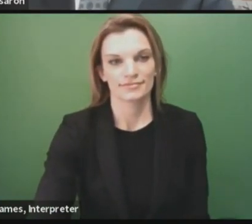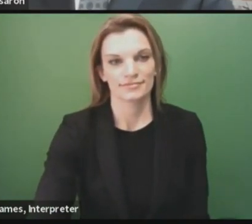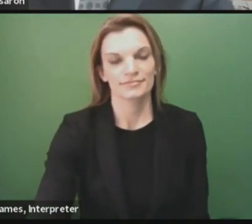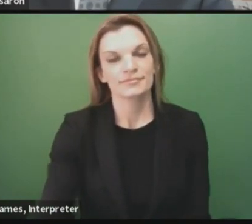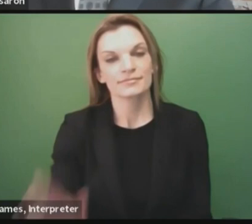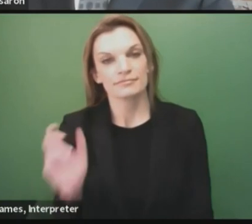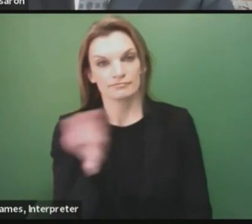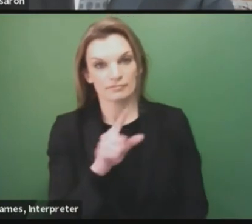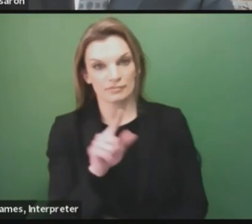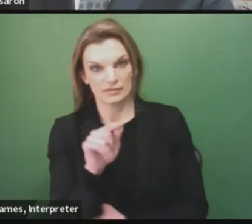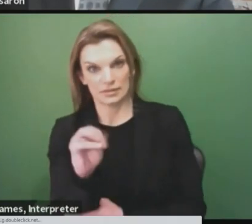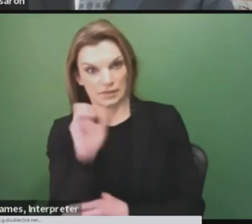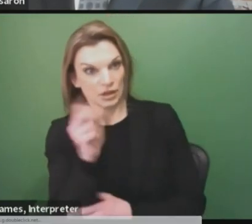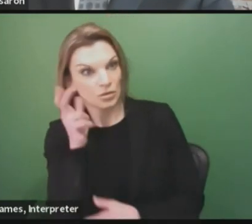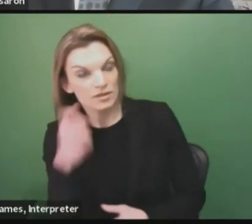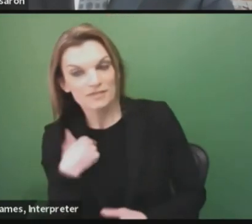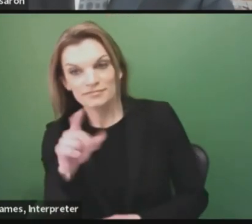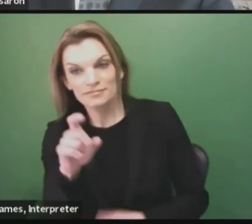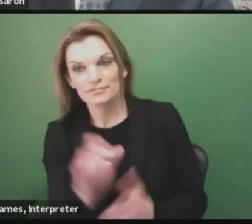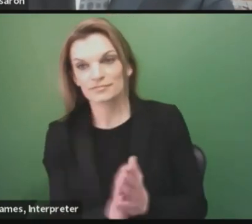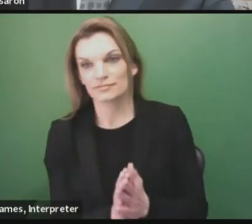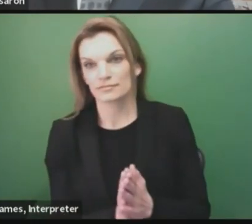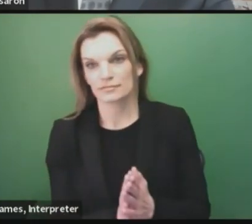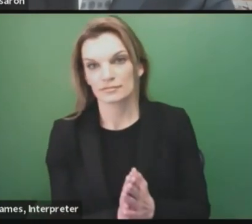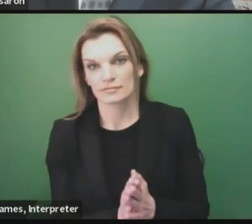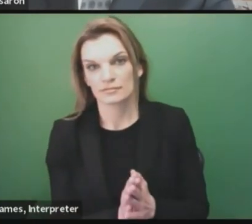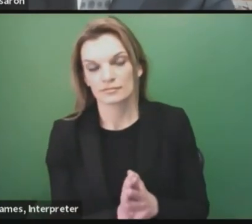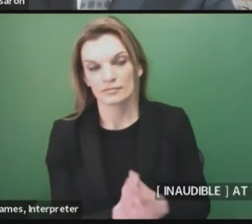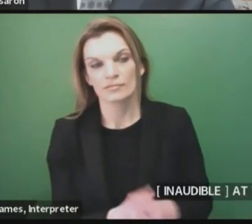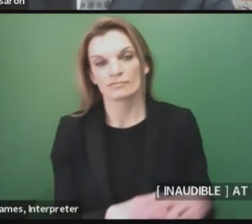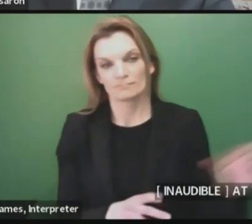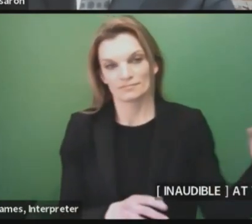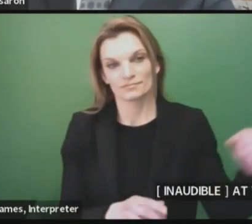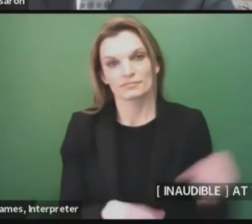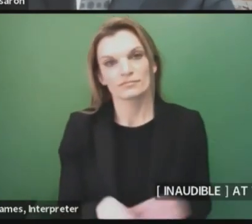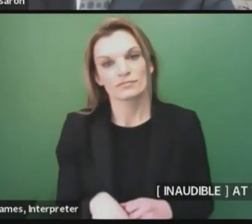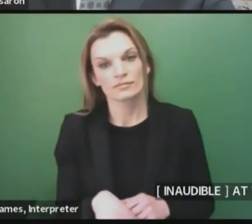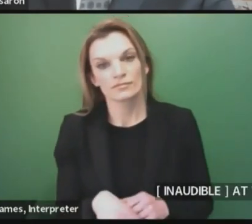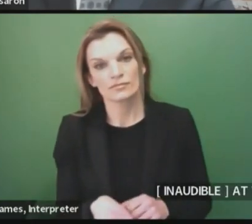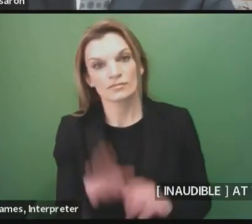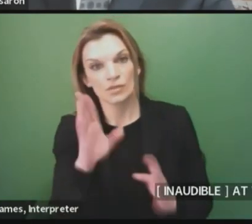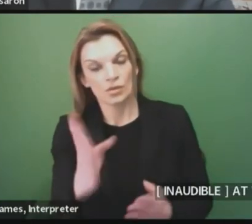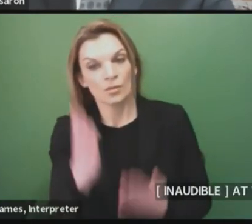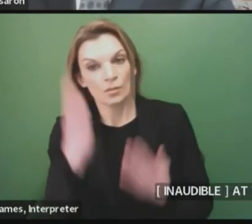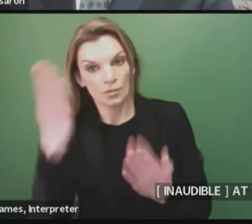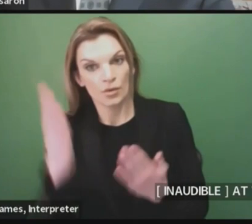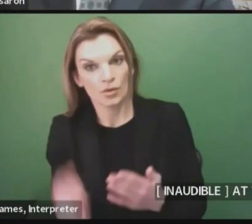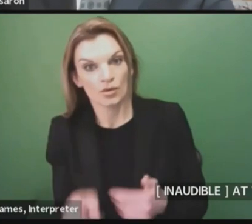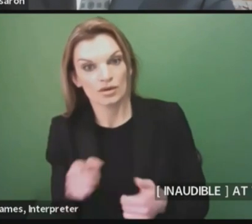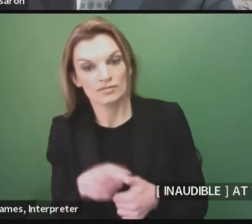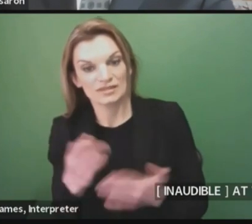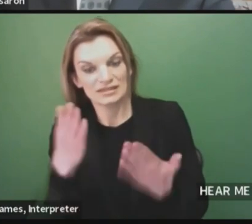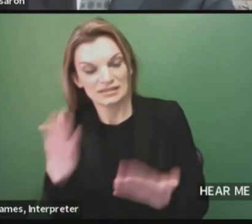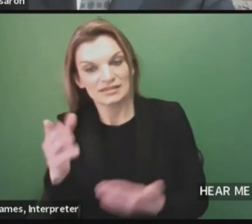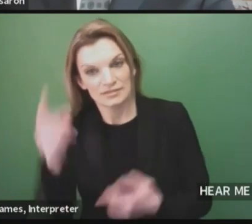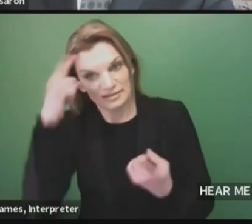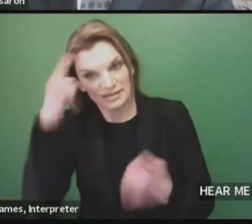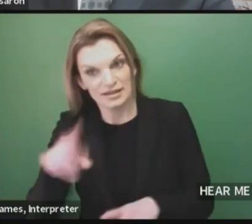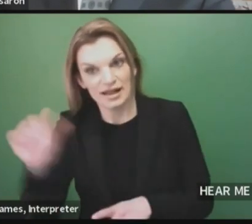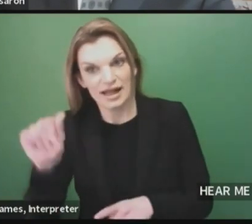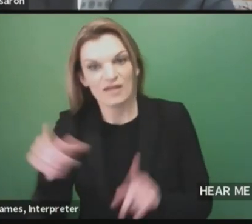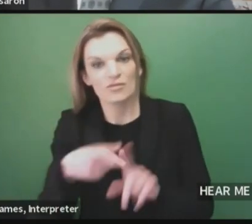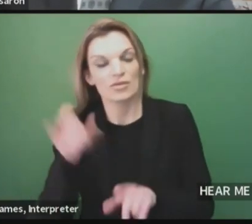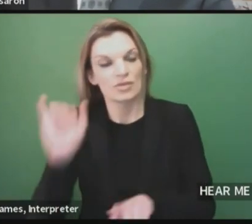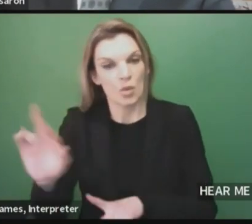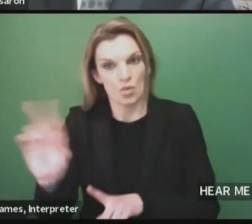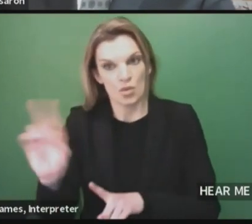Governor, can you hear me now? Yes. Governor, is your proposal DOA, given what the Republican Chairman of House